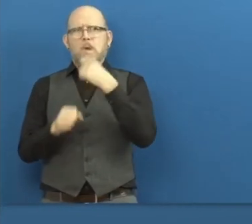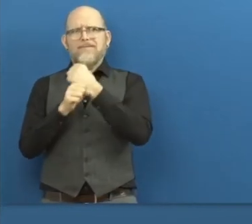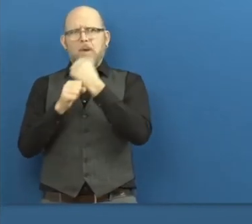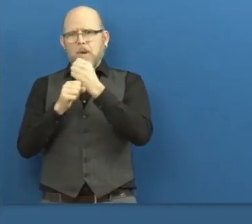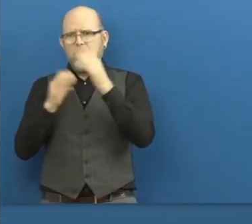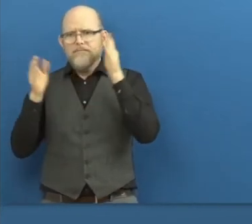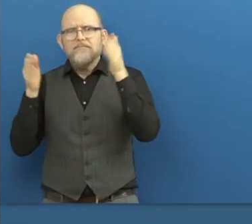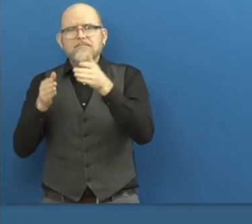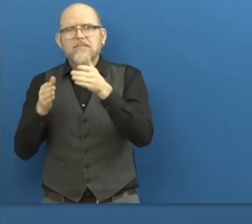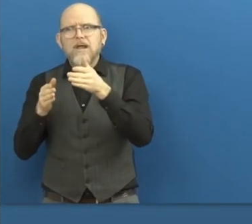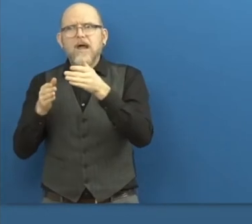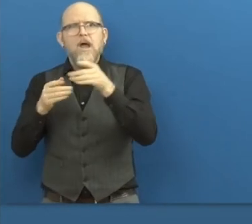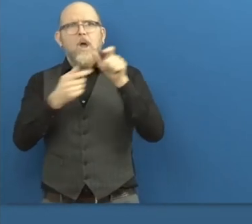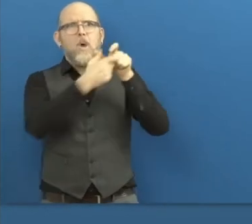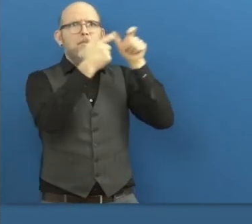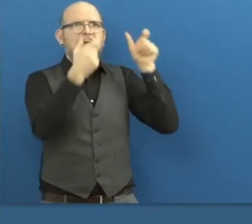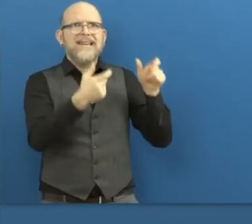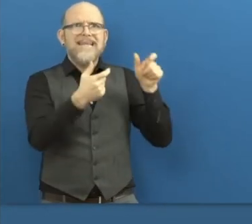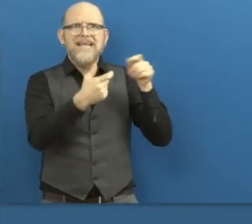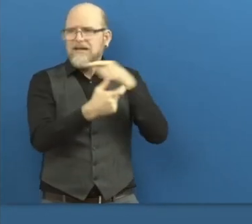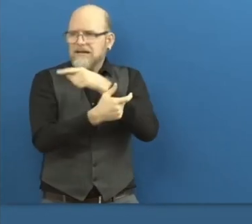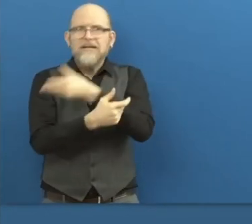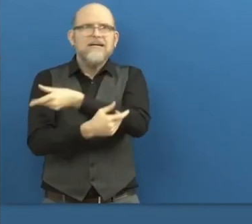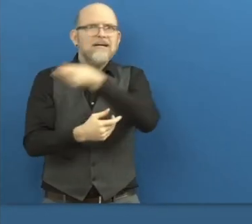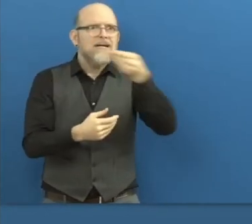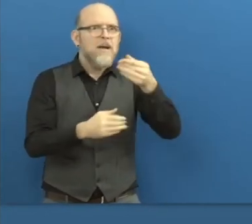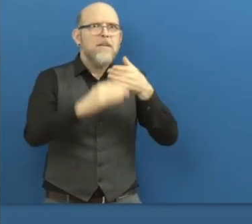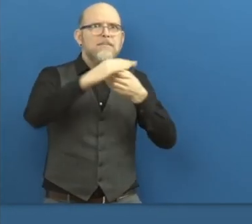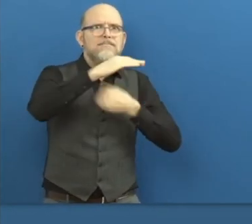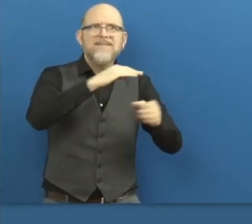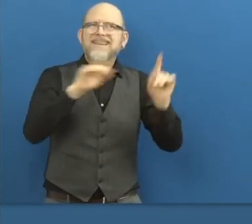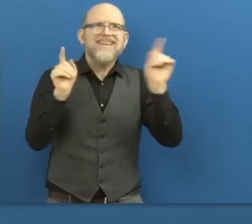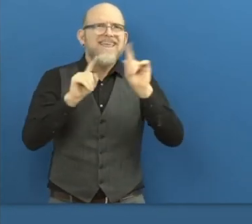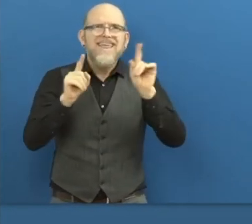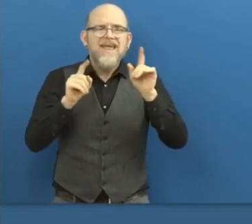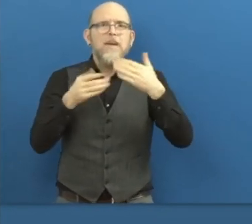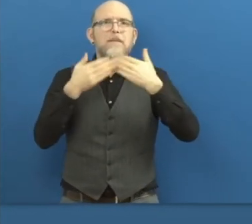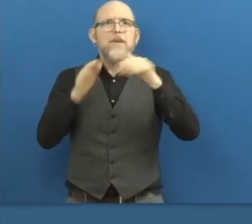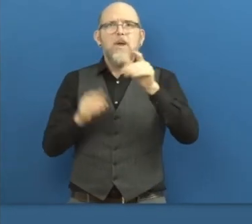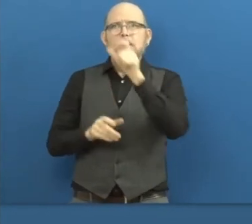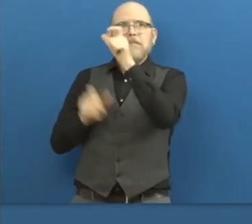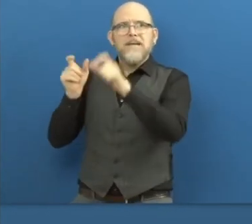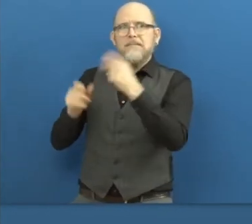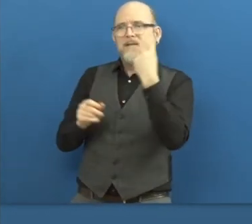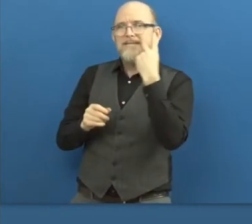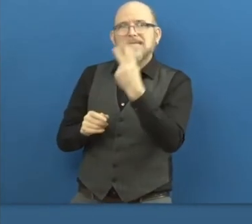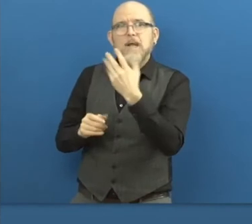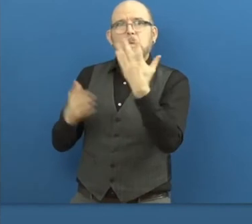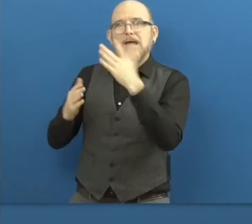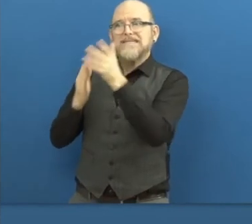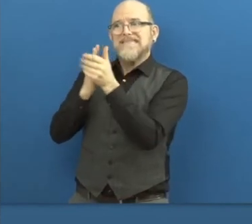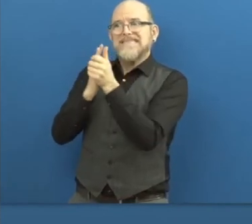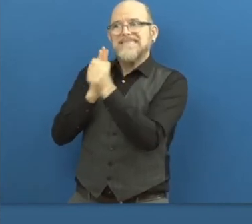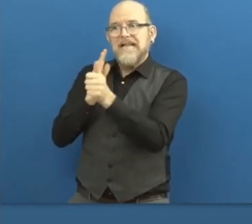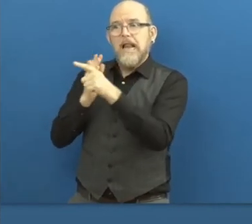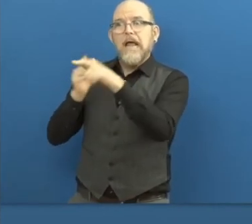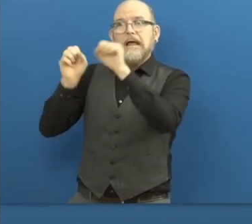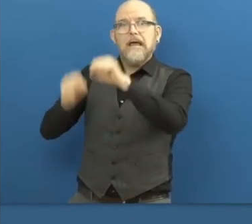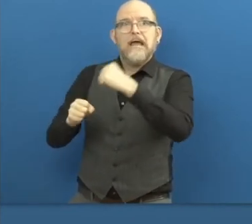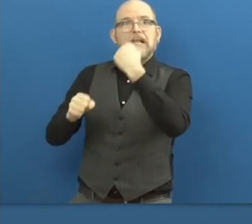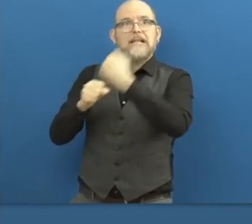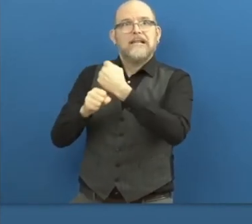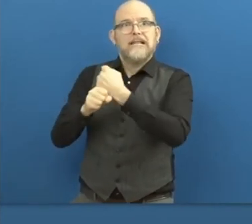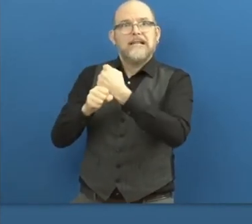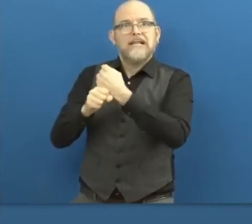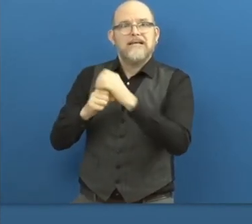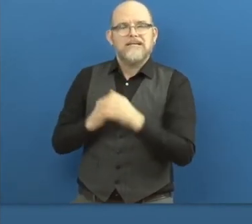skills. So we see this shift moving. Another principle is that we're moving from workforce as an expense